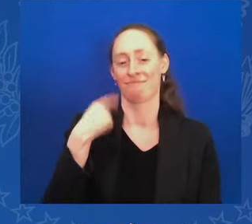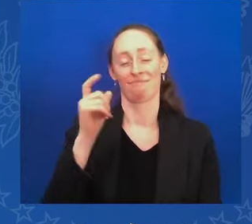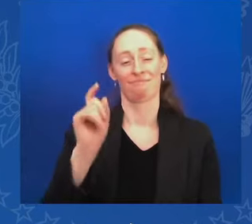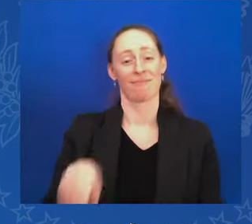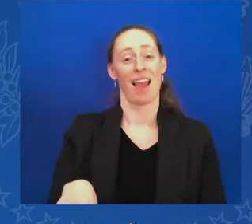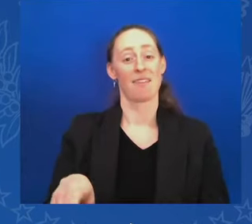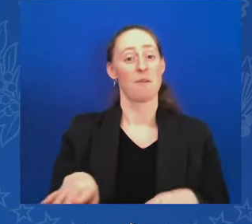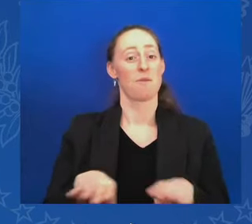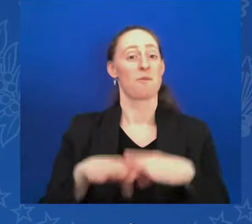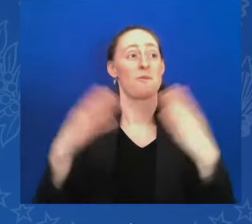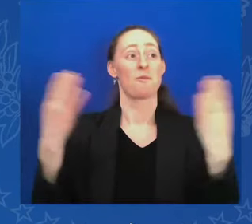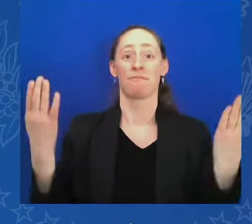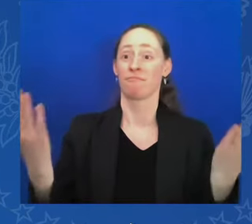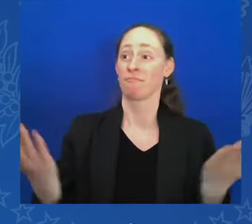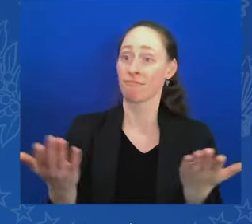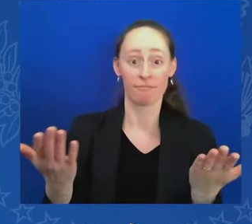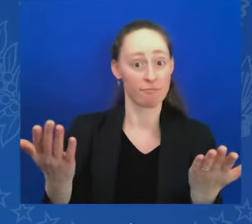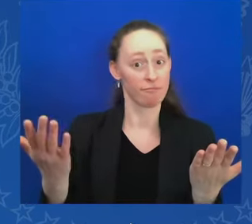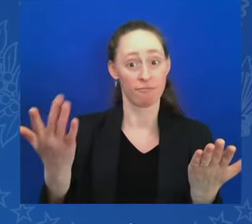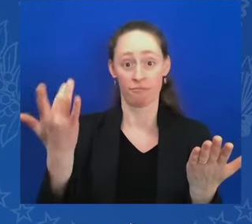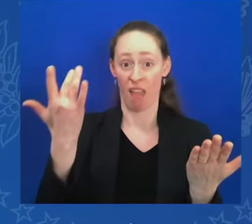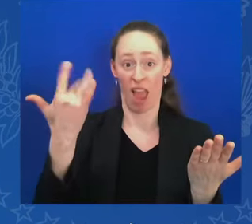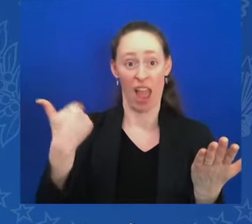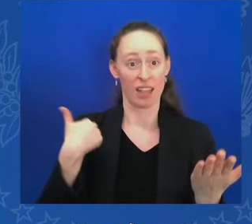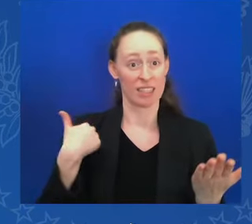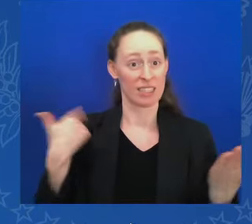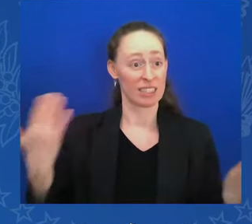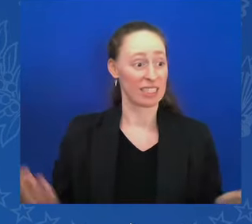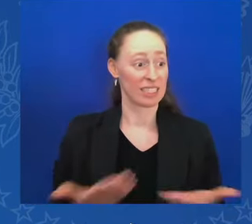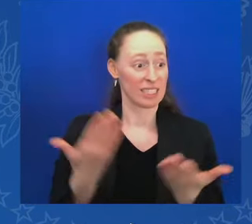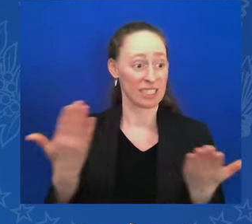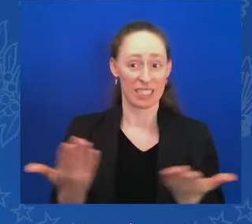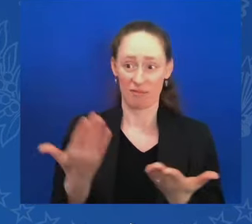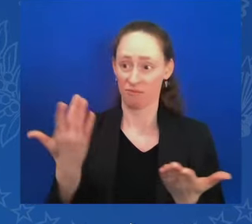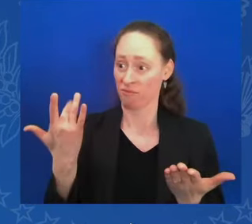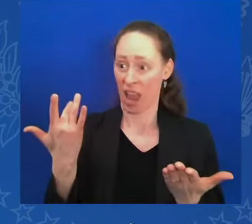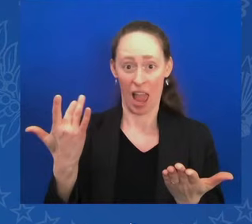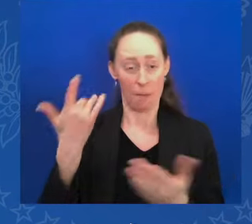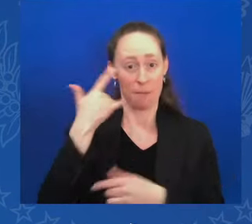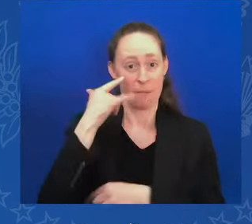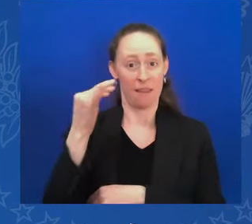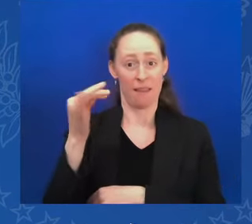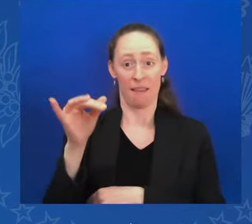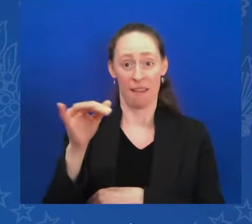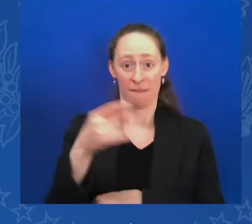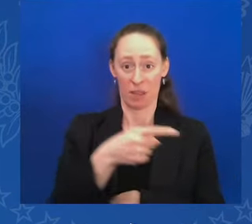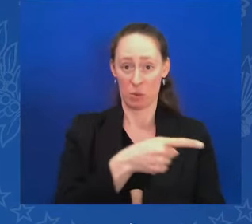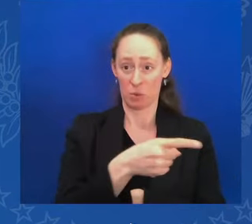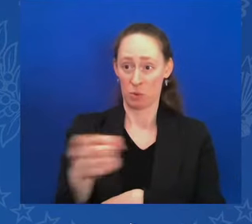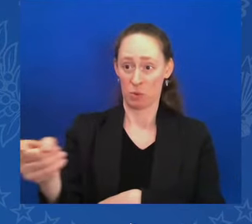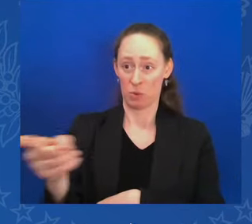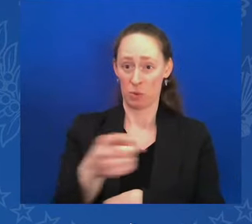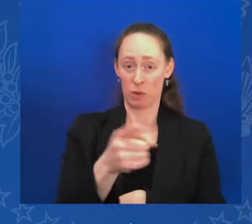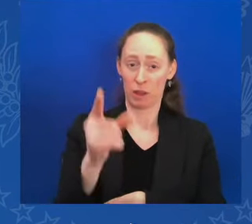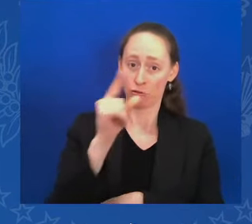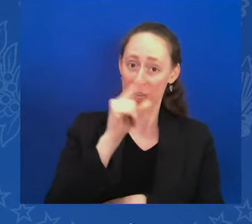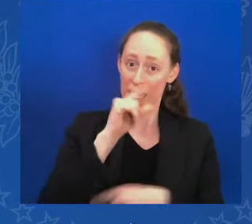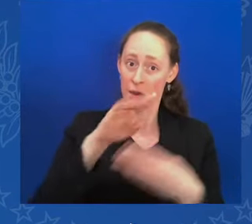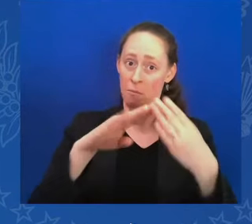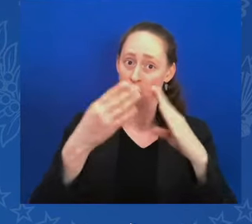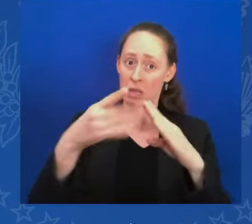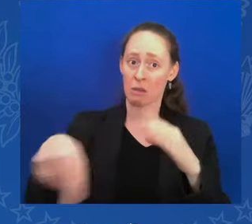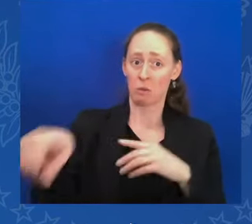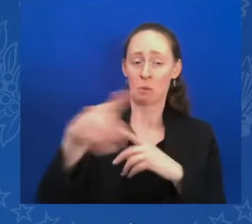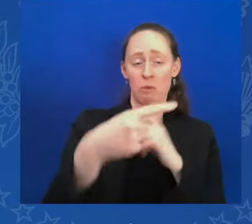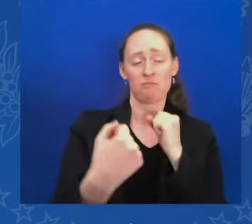is because of the Greek community. That's not hyperbole. I won my election as a 29-year